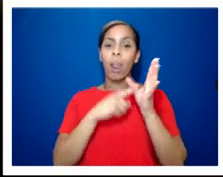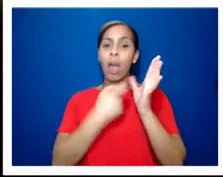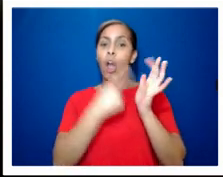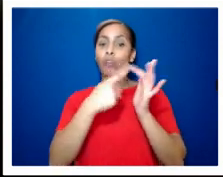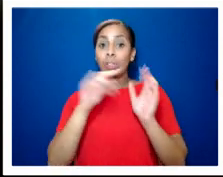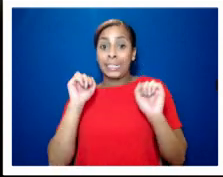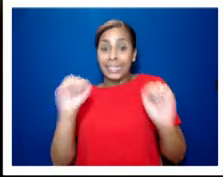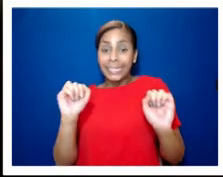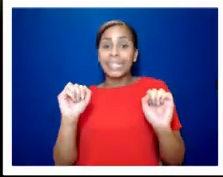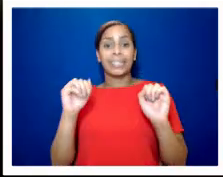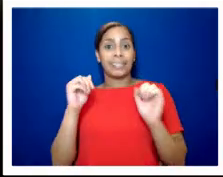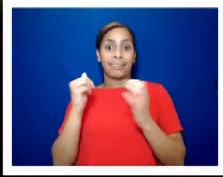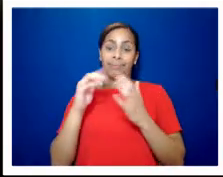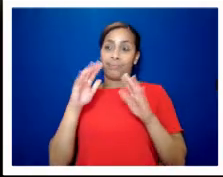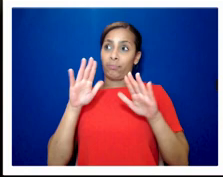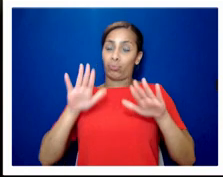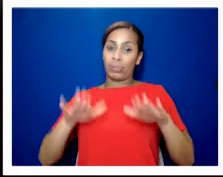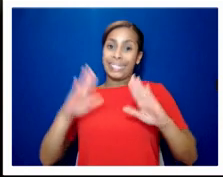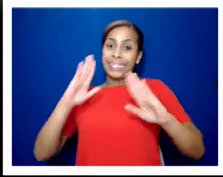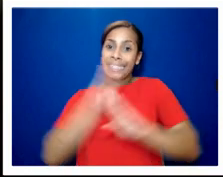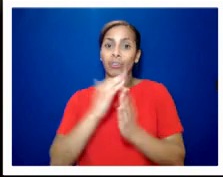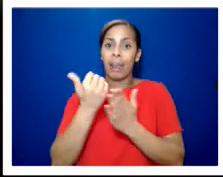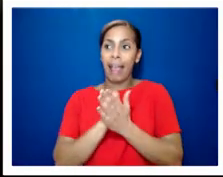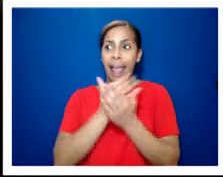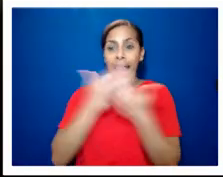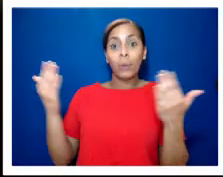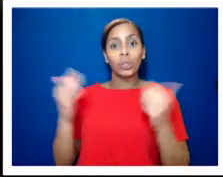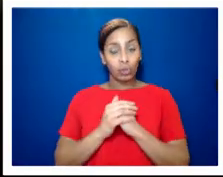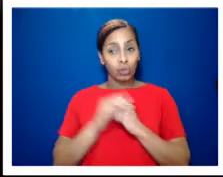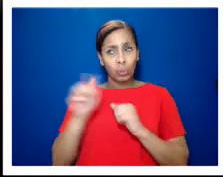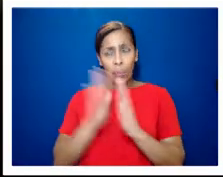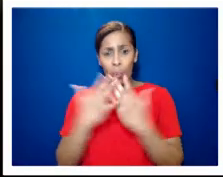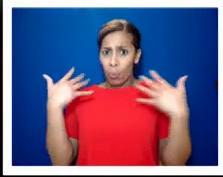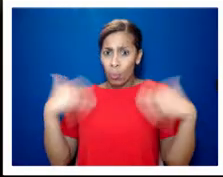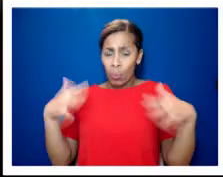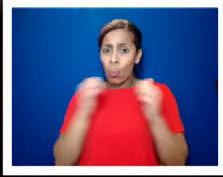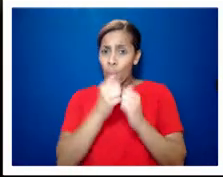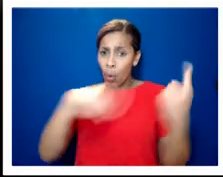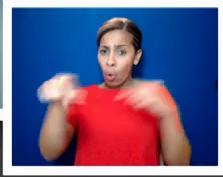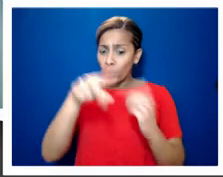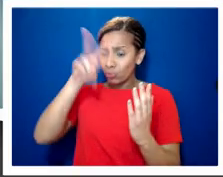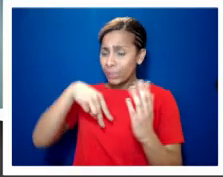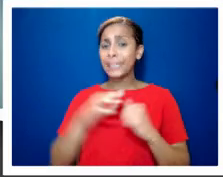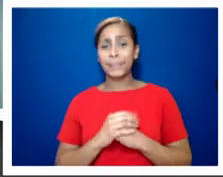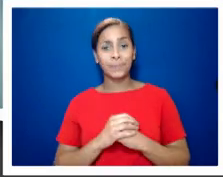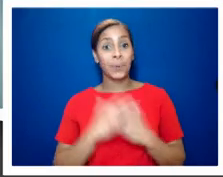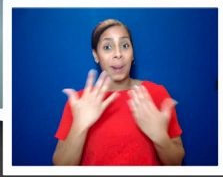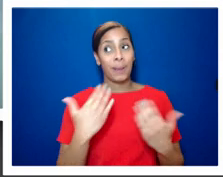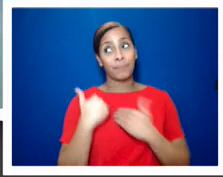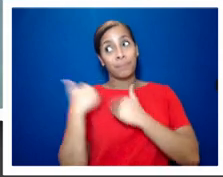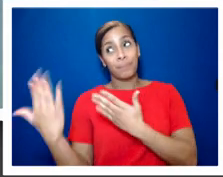which is an amazing book i thoroughly recommend um reading um so without further ado i'd like to pass to paul